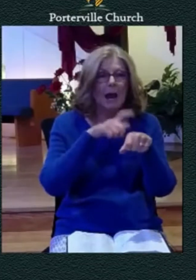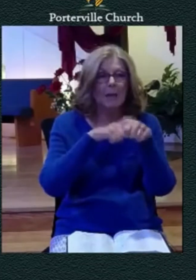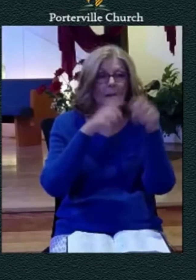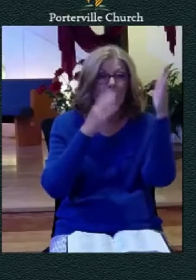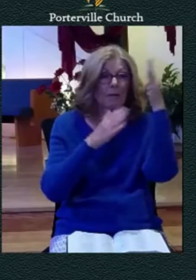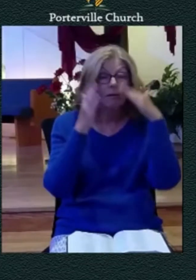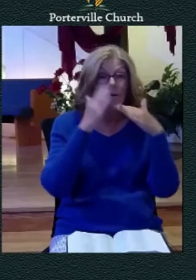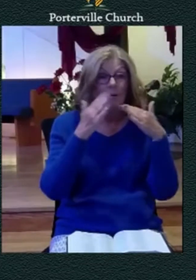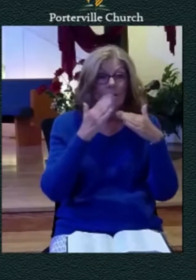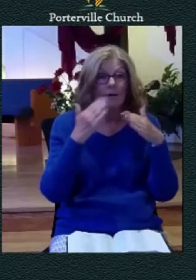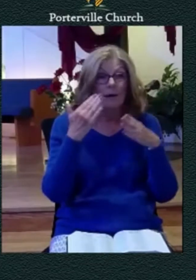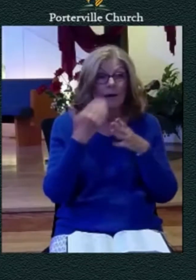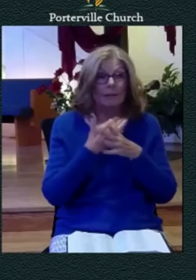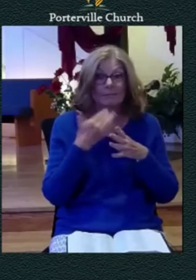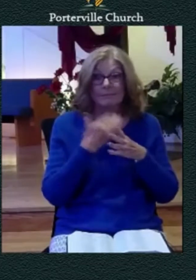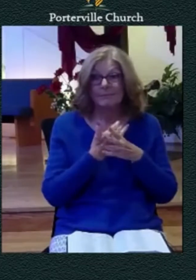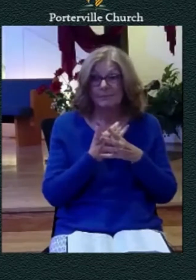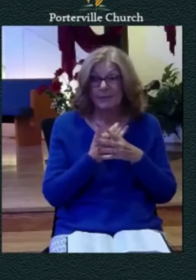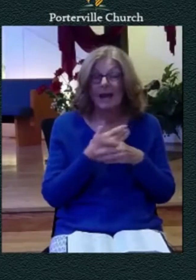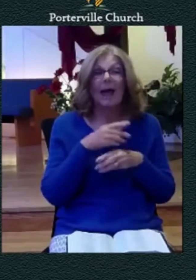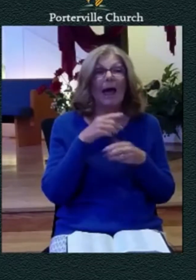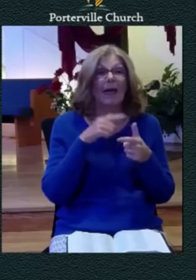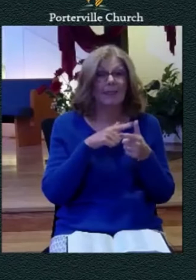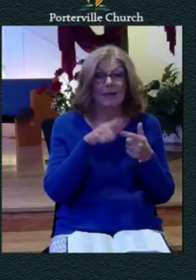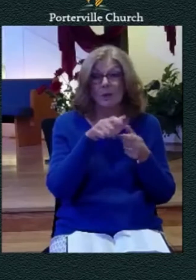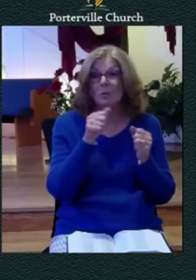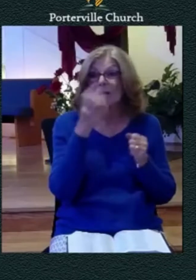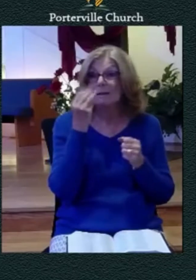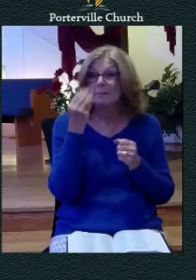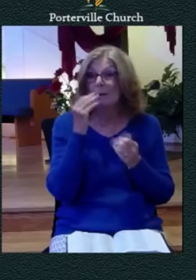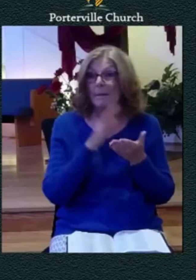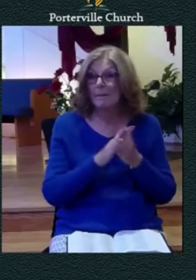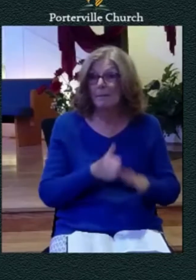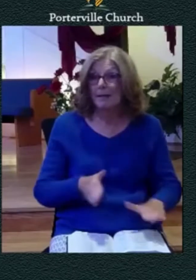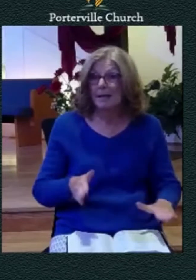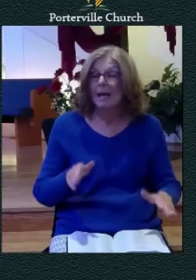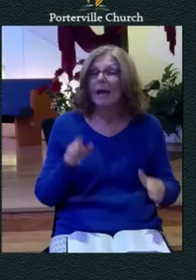the place of repose and it's in this confession